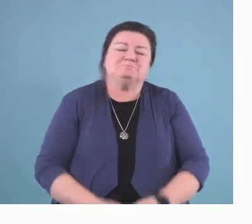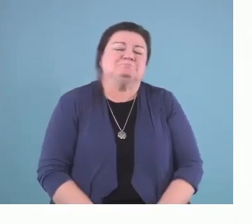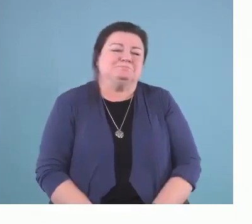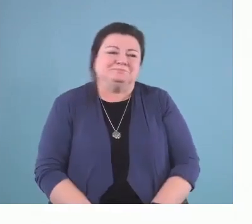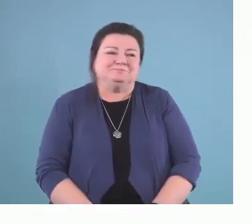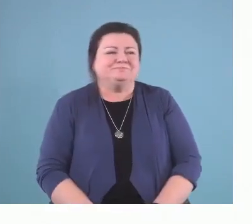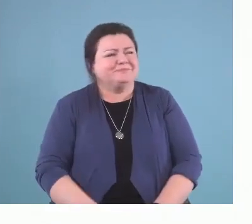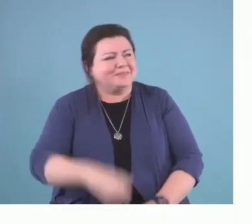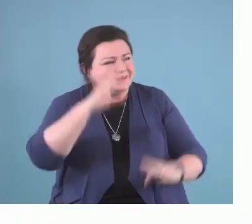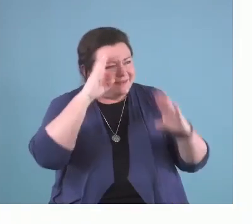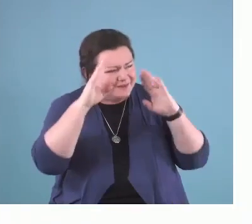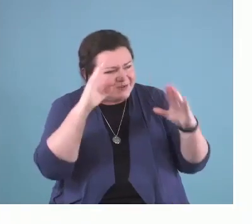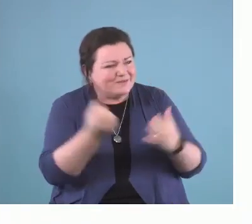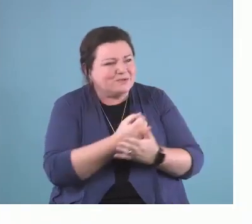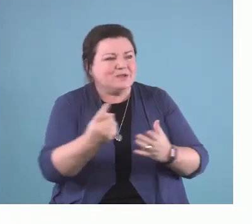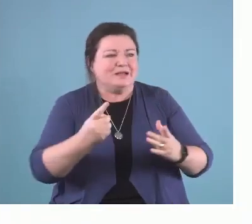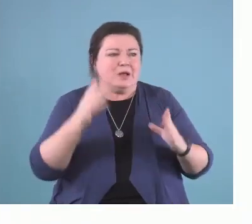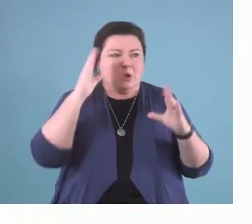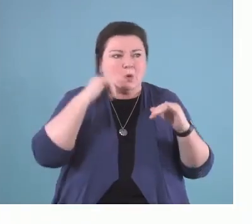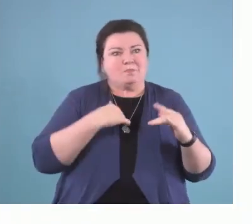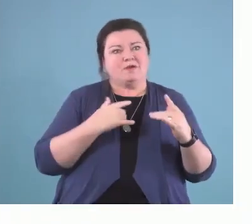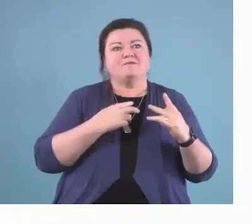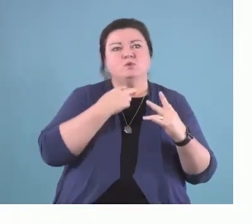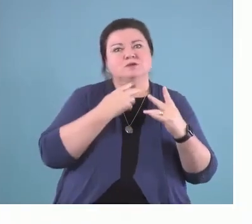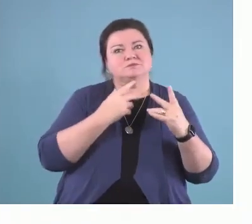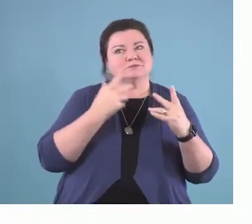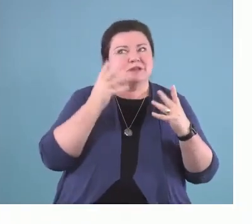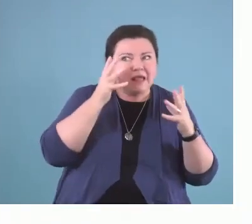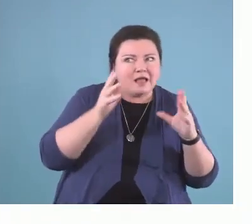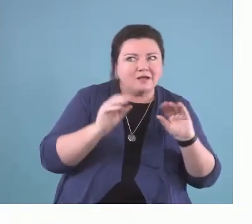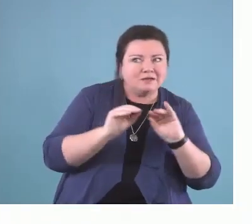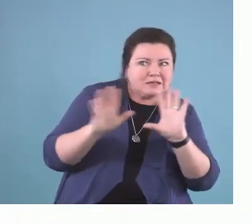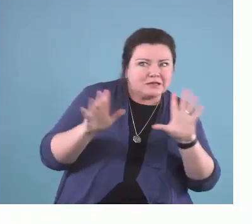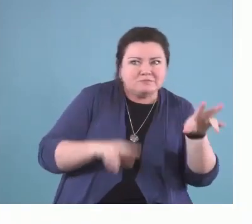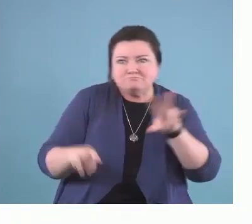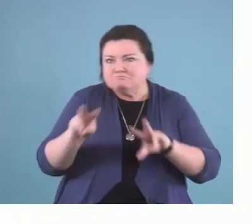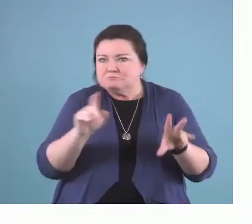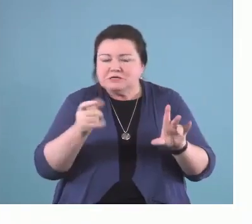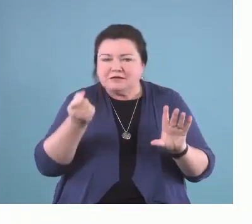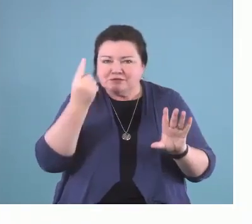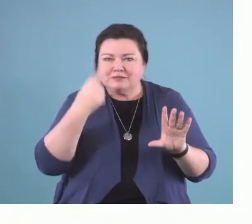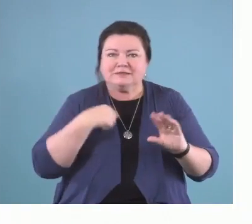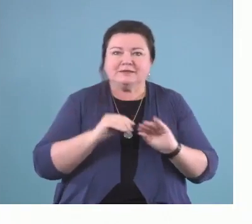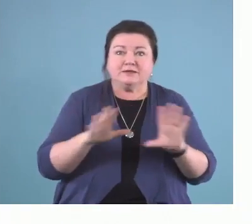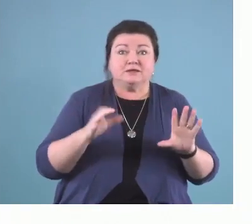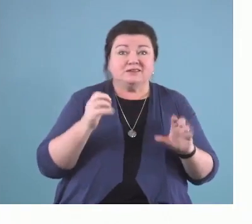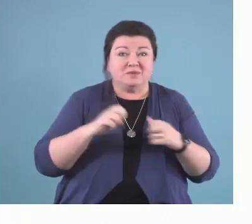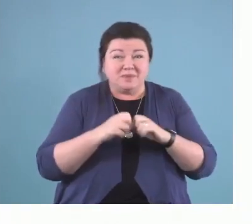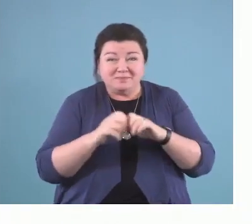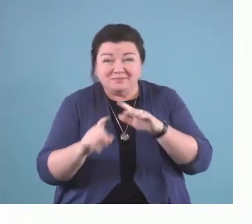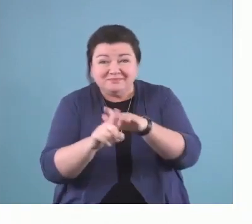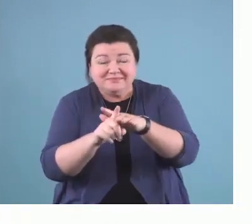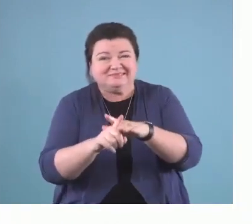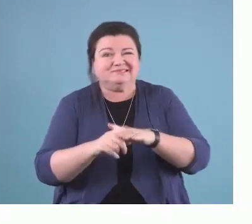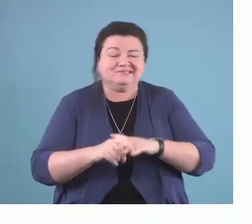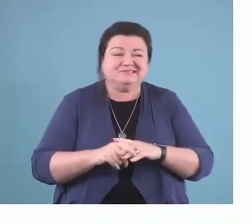Hello, everyone. Hopefully my voice is loud enough for you and clear enough for you to all hear. And if there's any problems, I